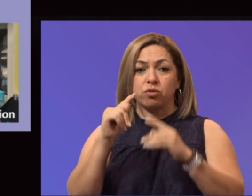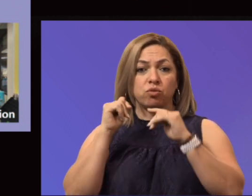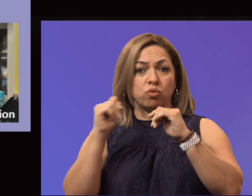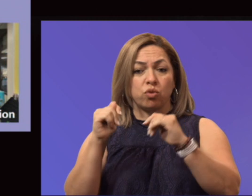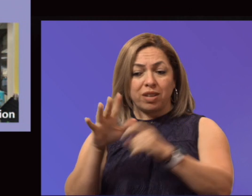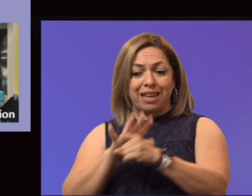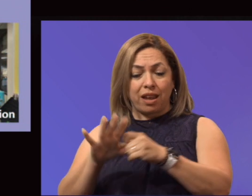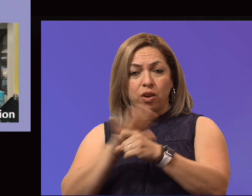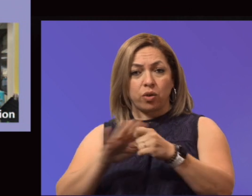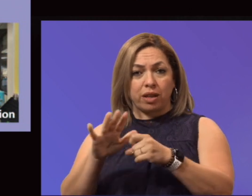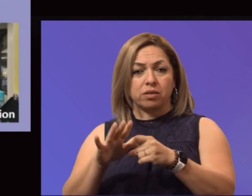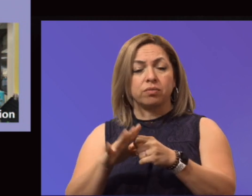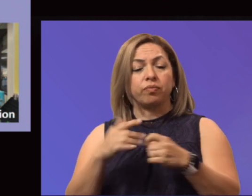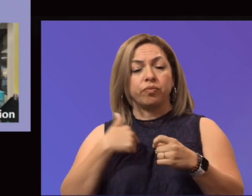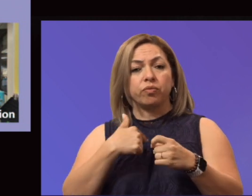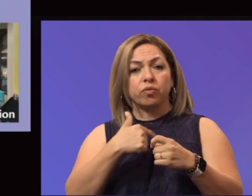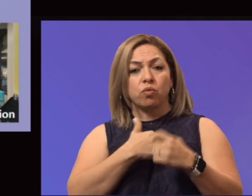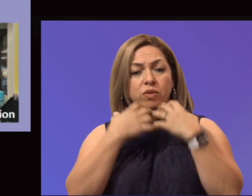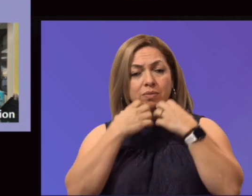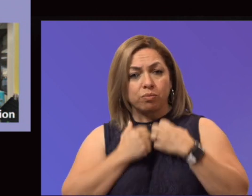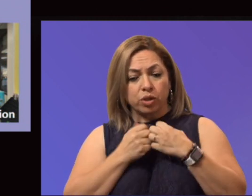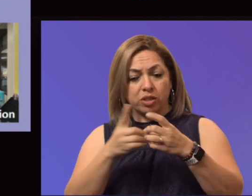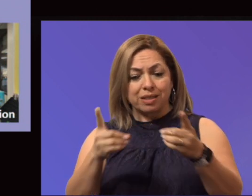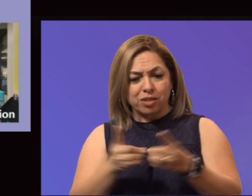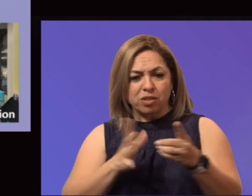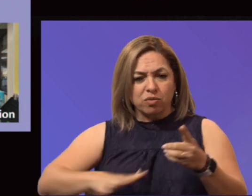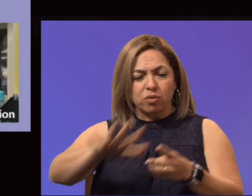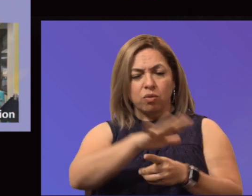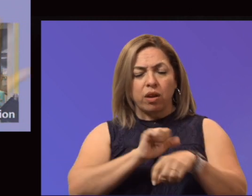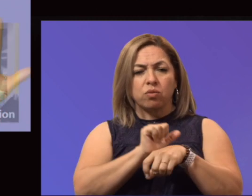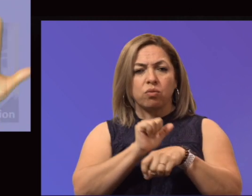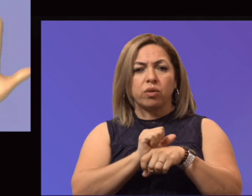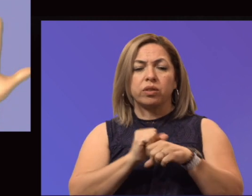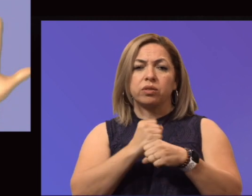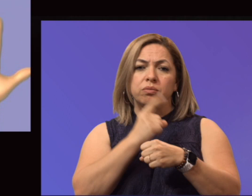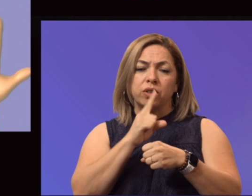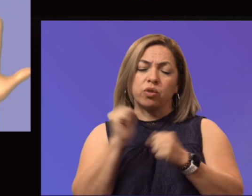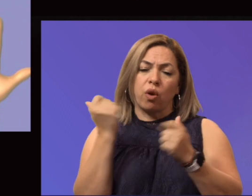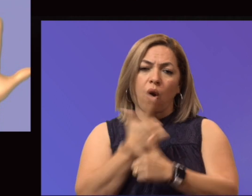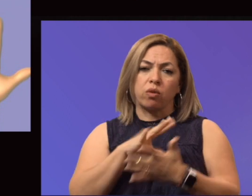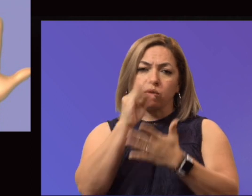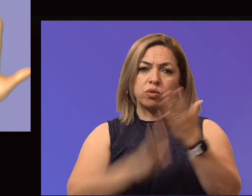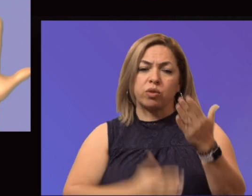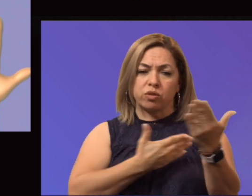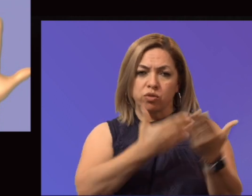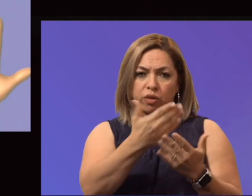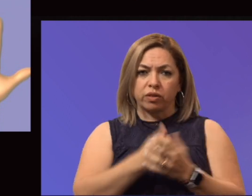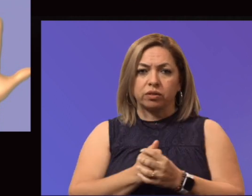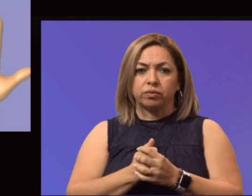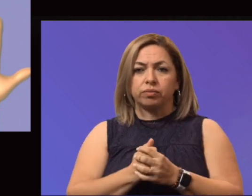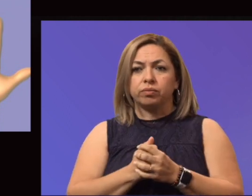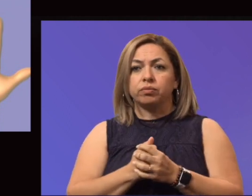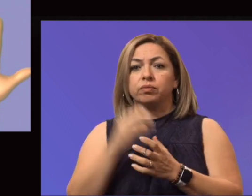appreciate all the good work that's happening district-wide to make sure that all of our students are served. Continuing with that,